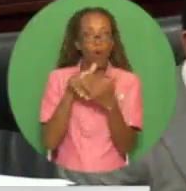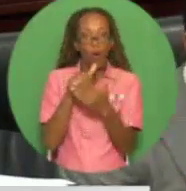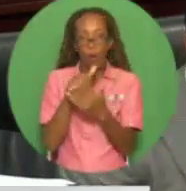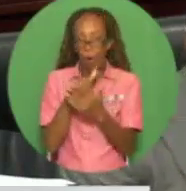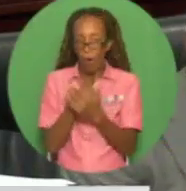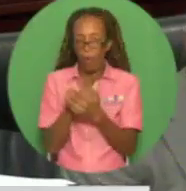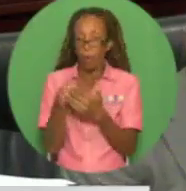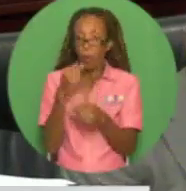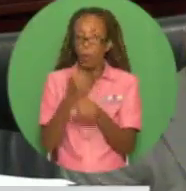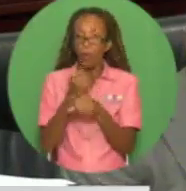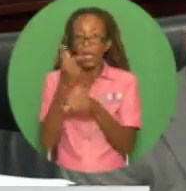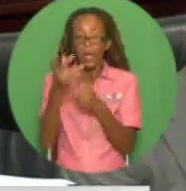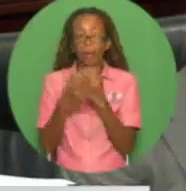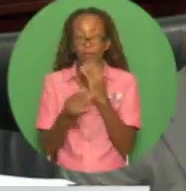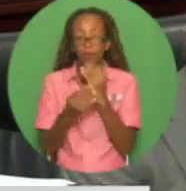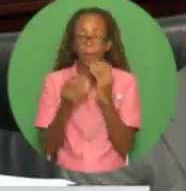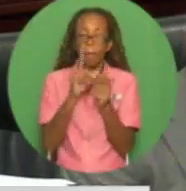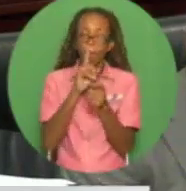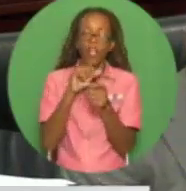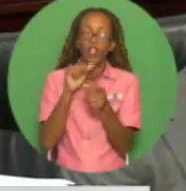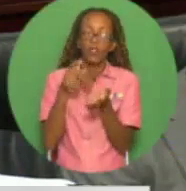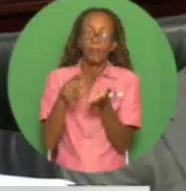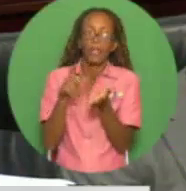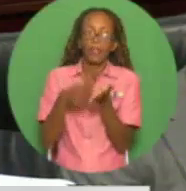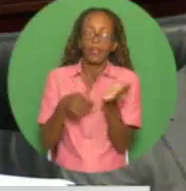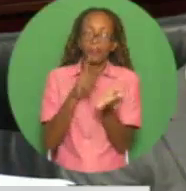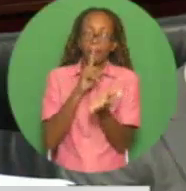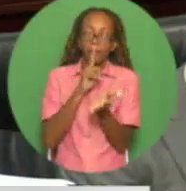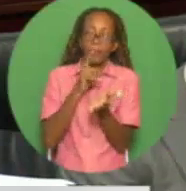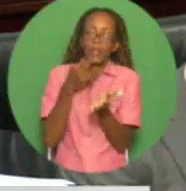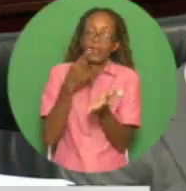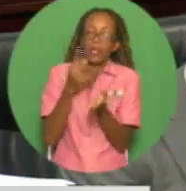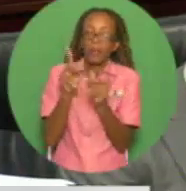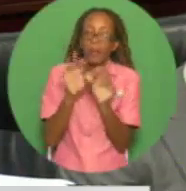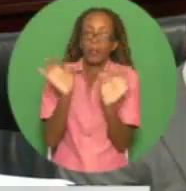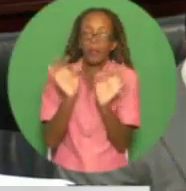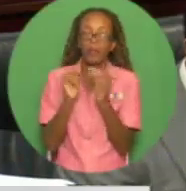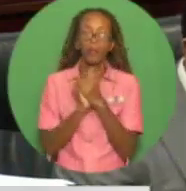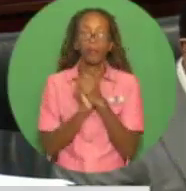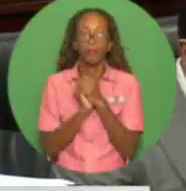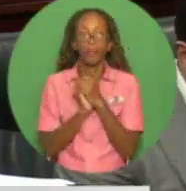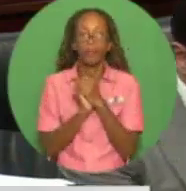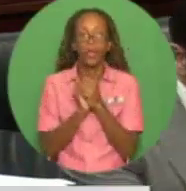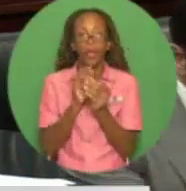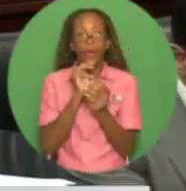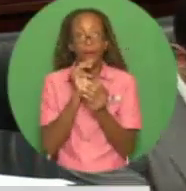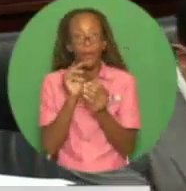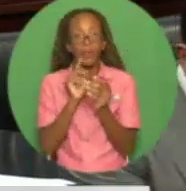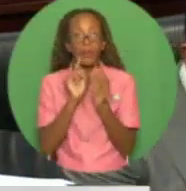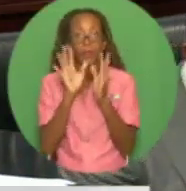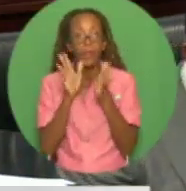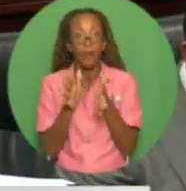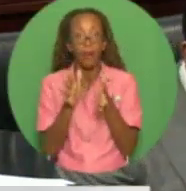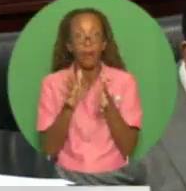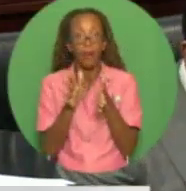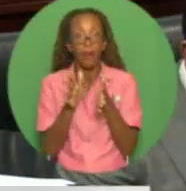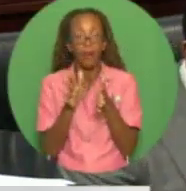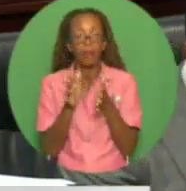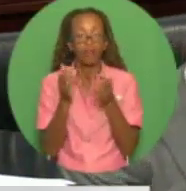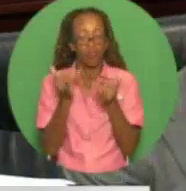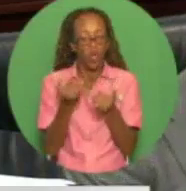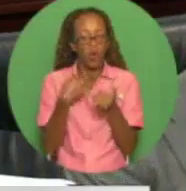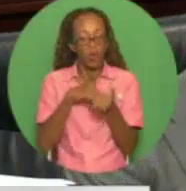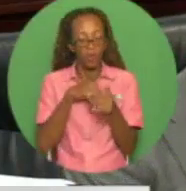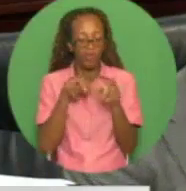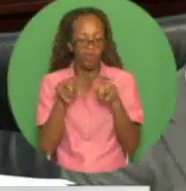personnel at Petrotrin. Madam Speaker, it was these considerations which led us to a new